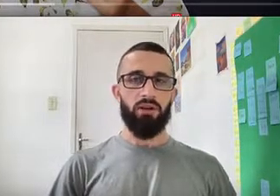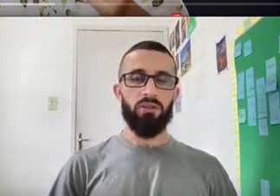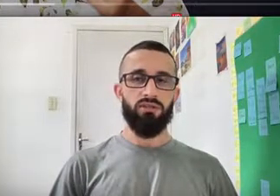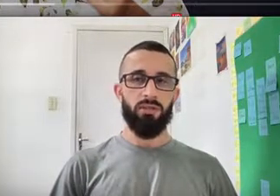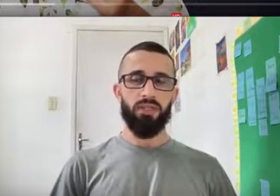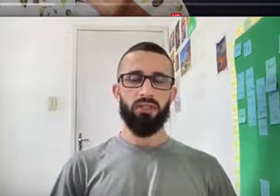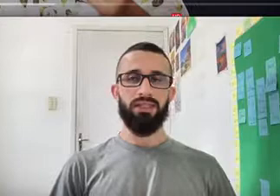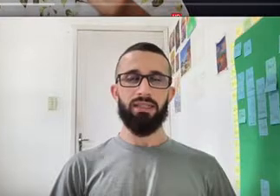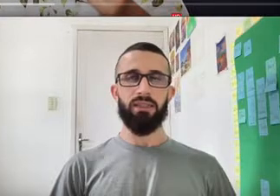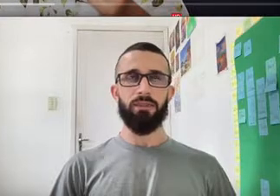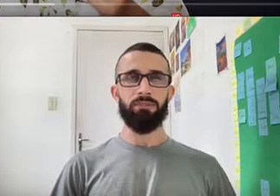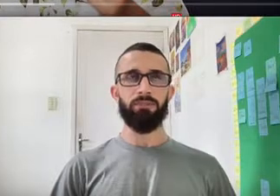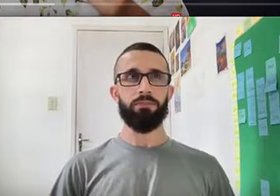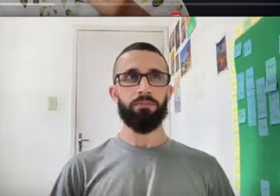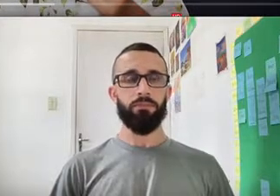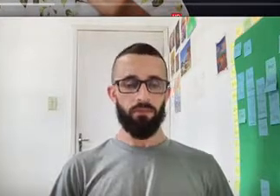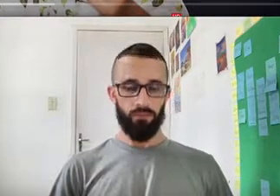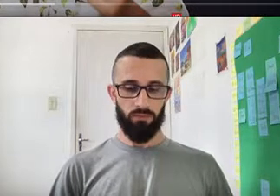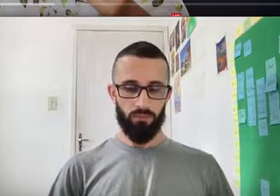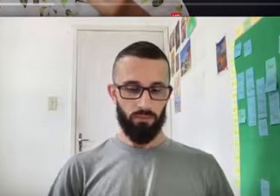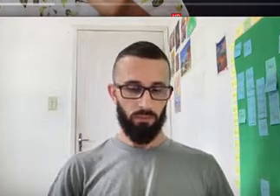An Amount Of Money Grana